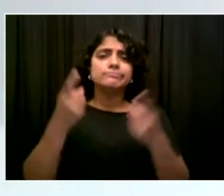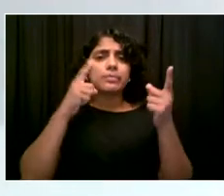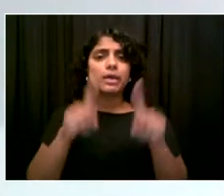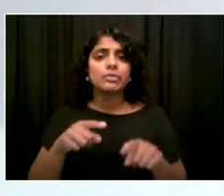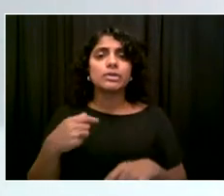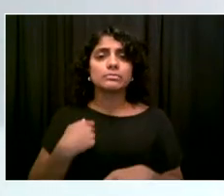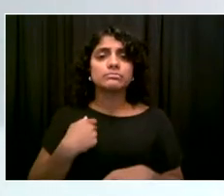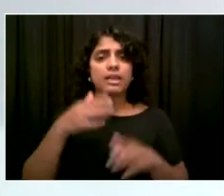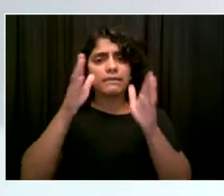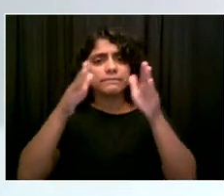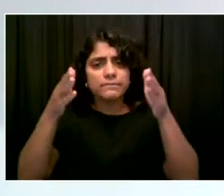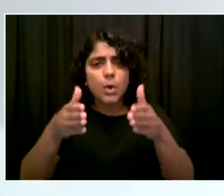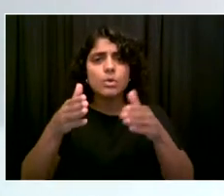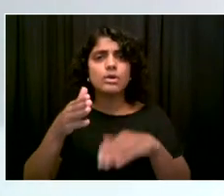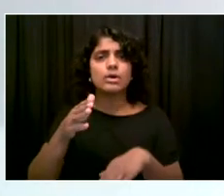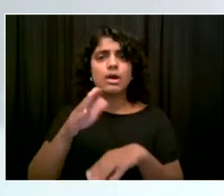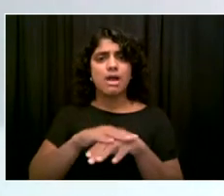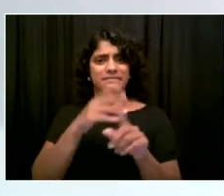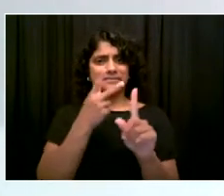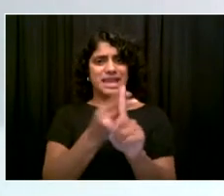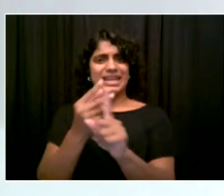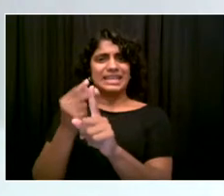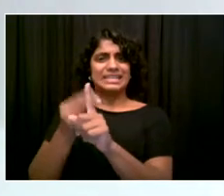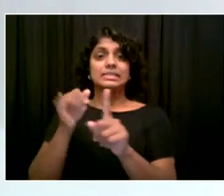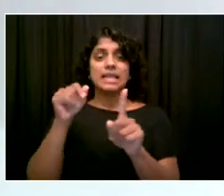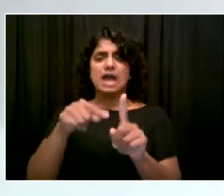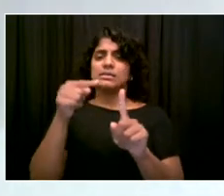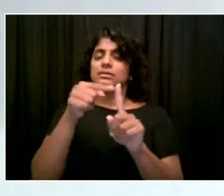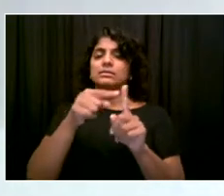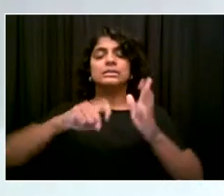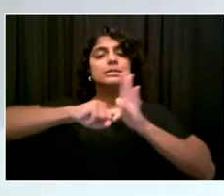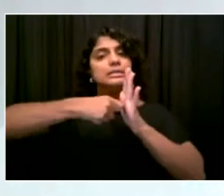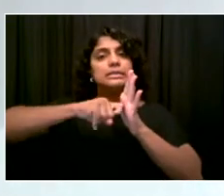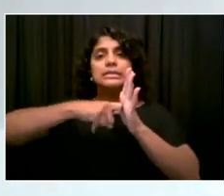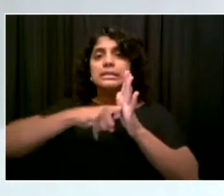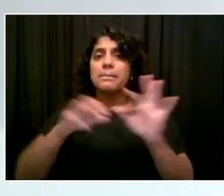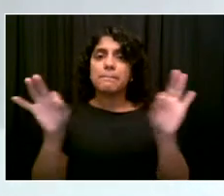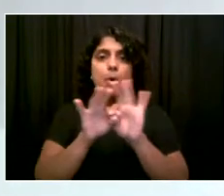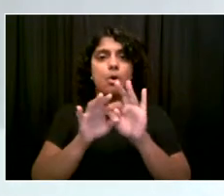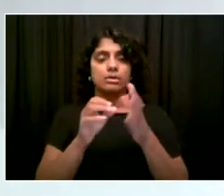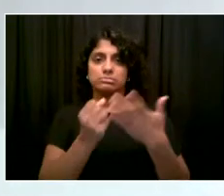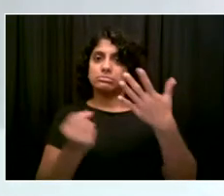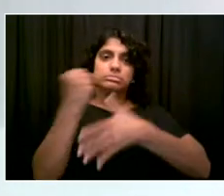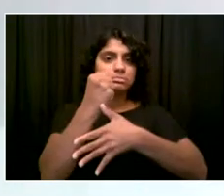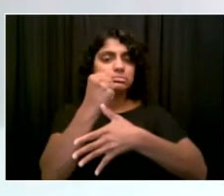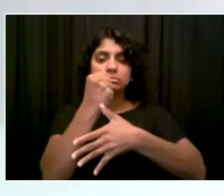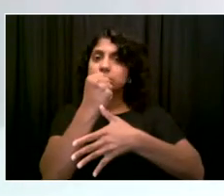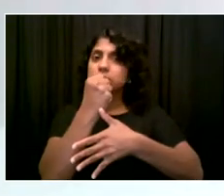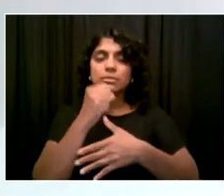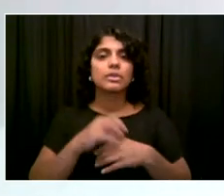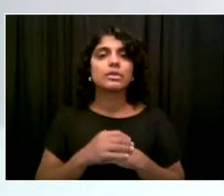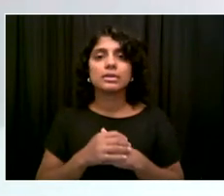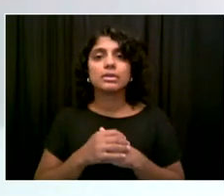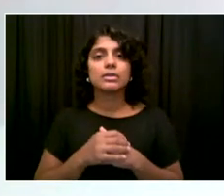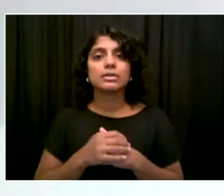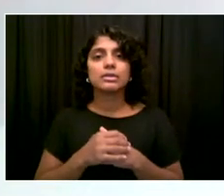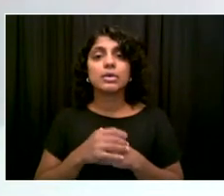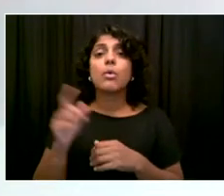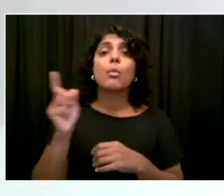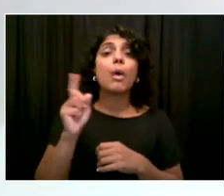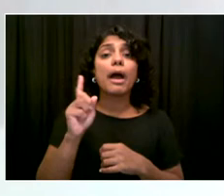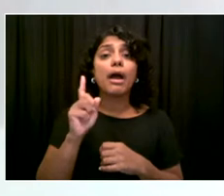listening understand that the increase in cases is all occurring among unvaccinated people.